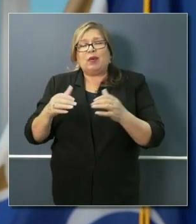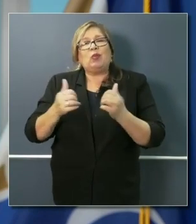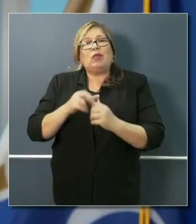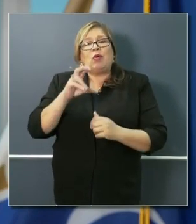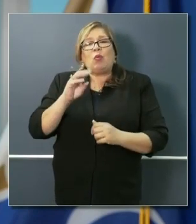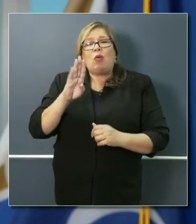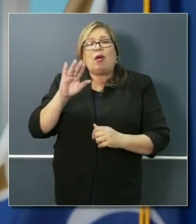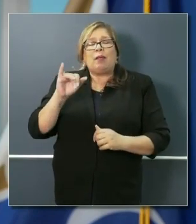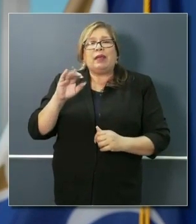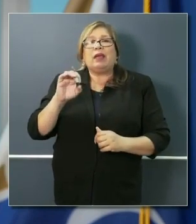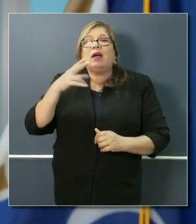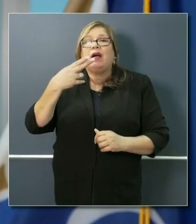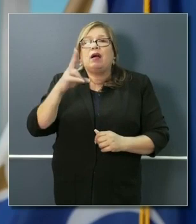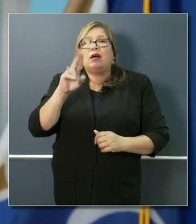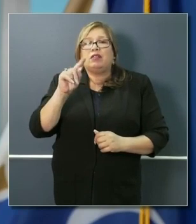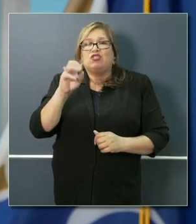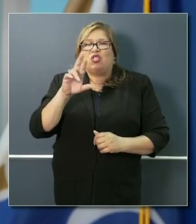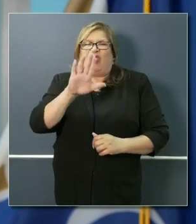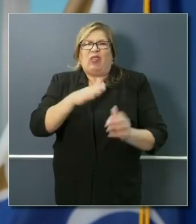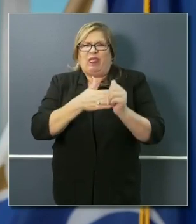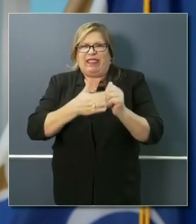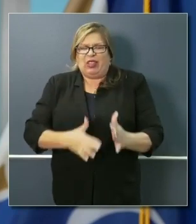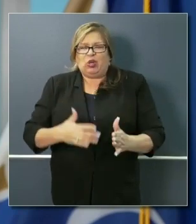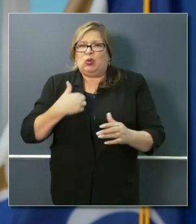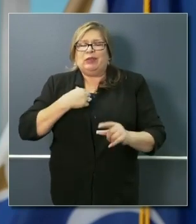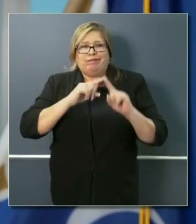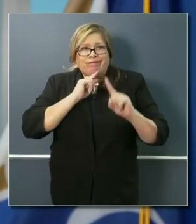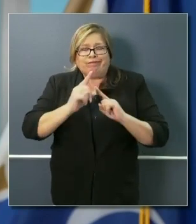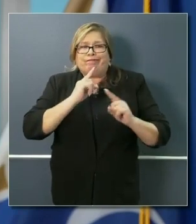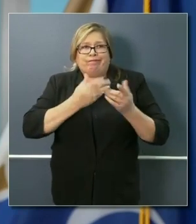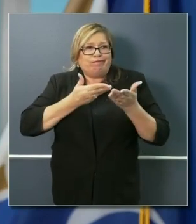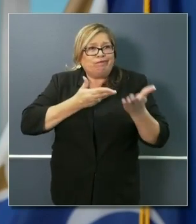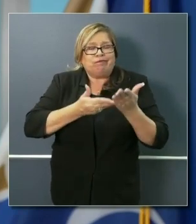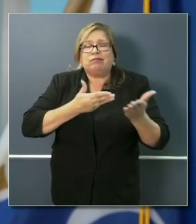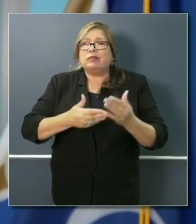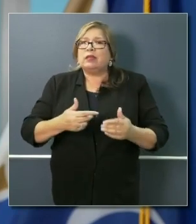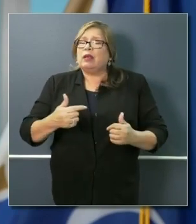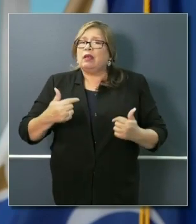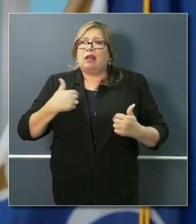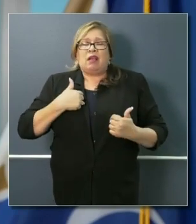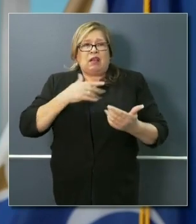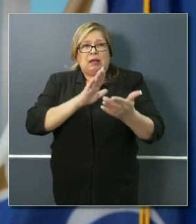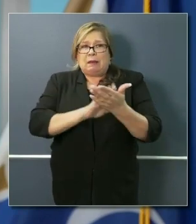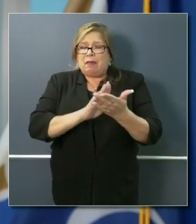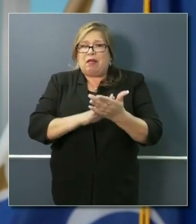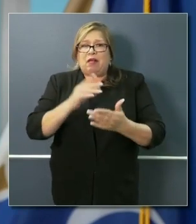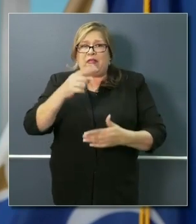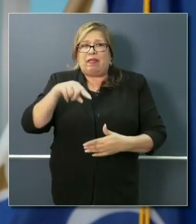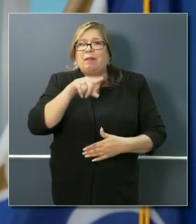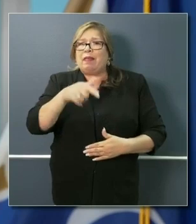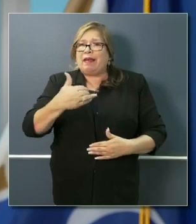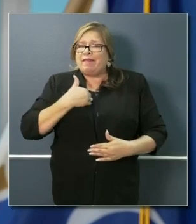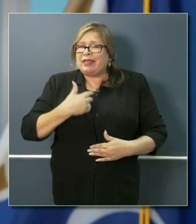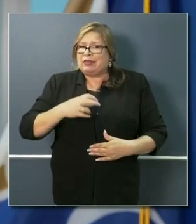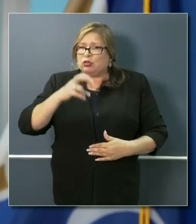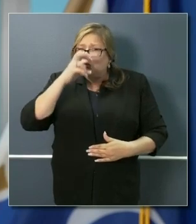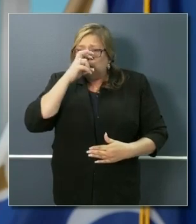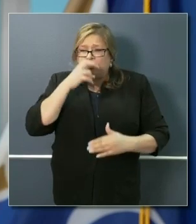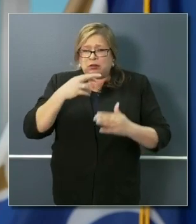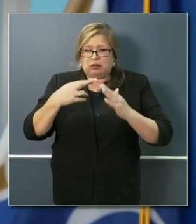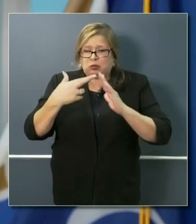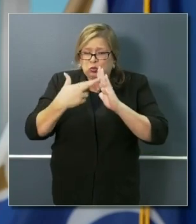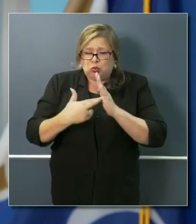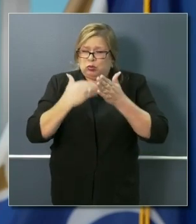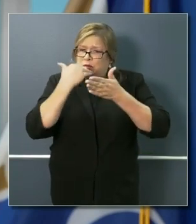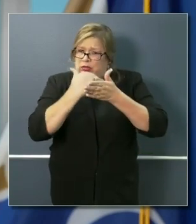Hunter, their leader, and I want to just acknowledge and applaud them for their strict workforce efforts